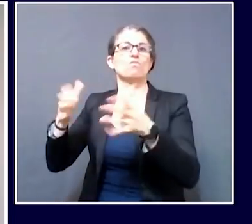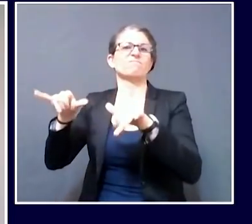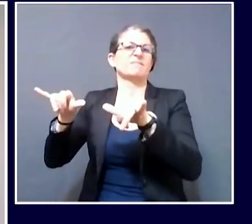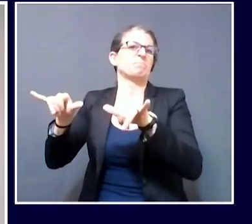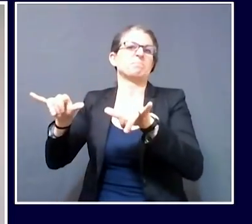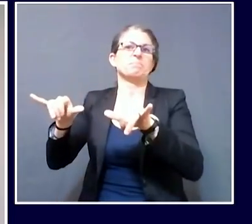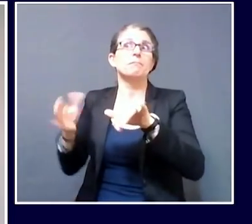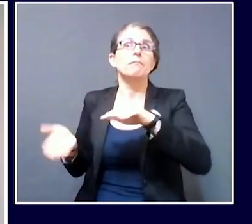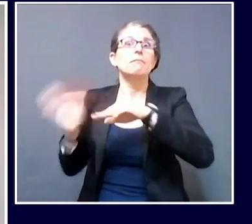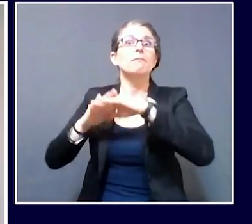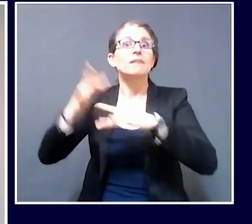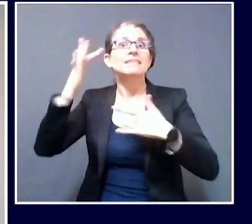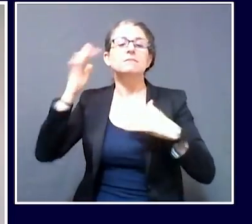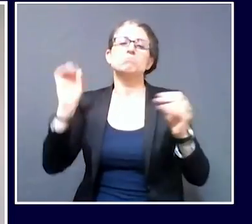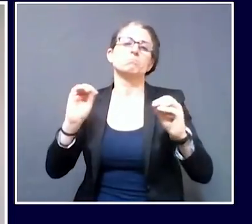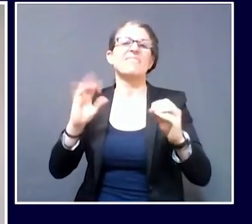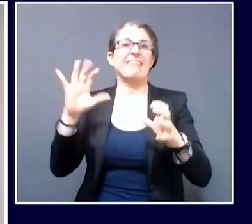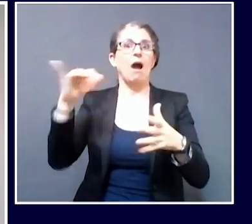staff and residents.